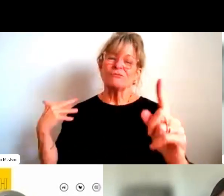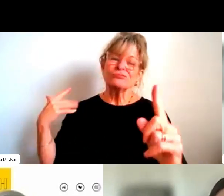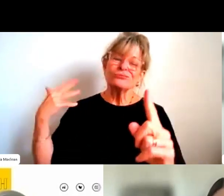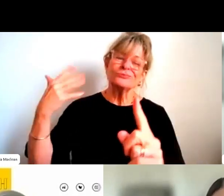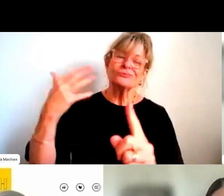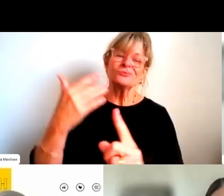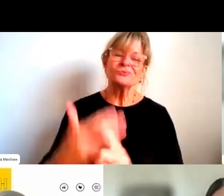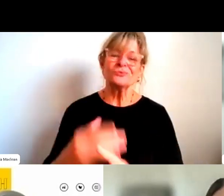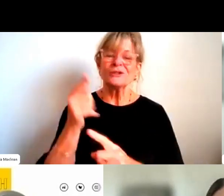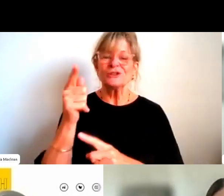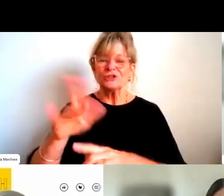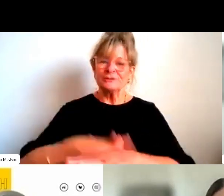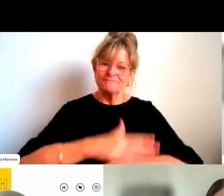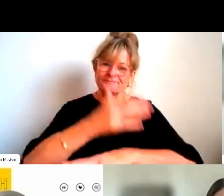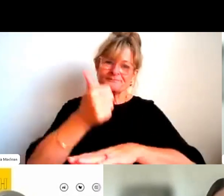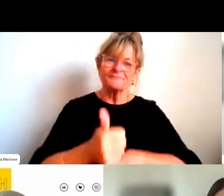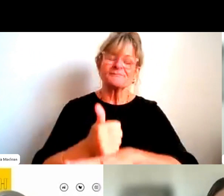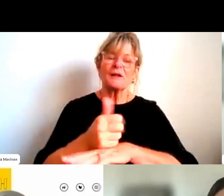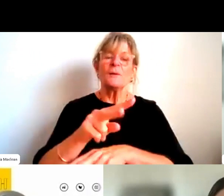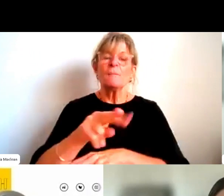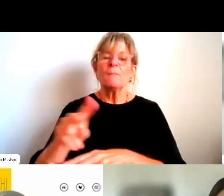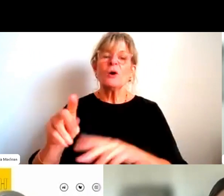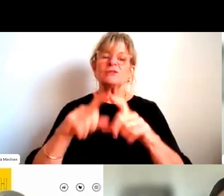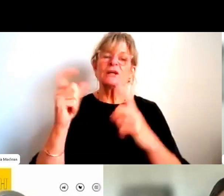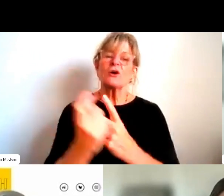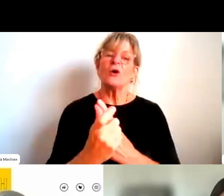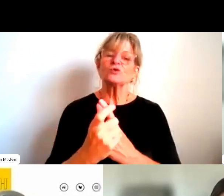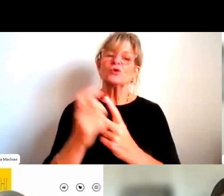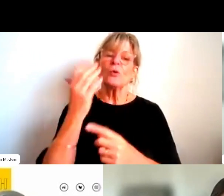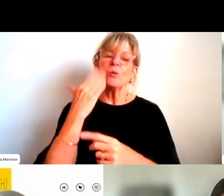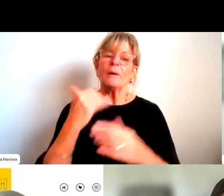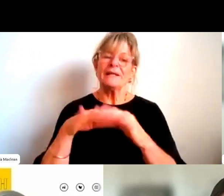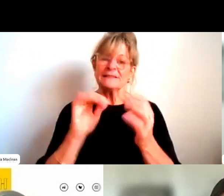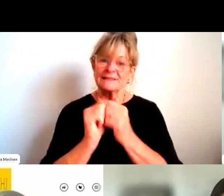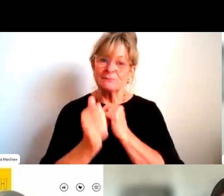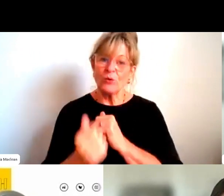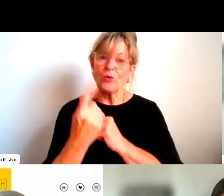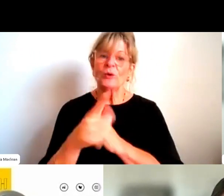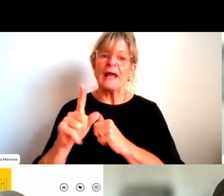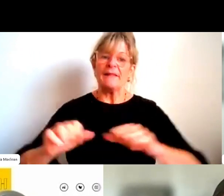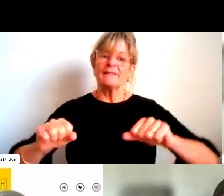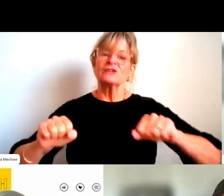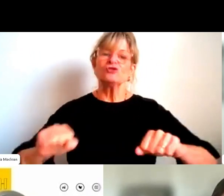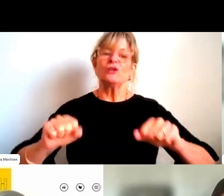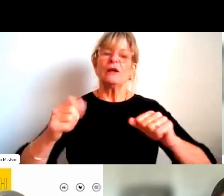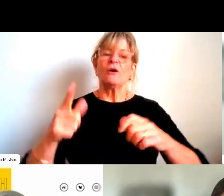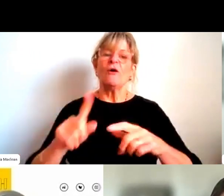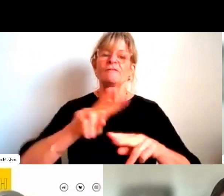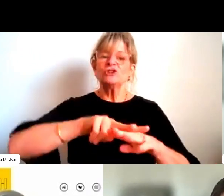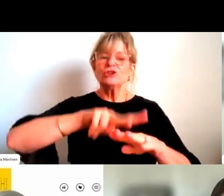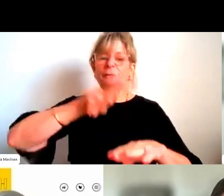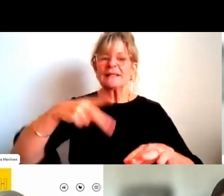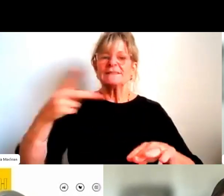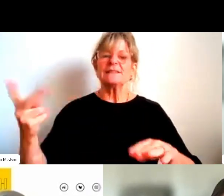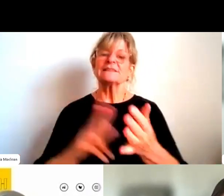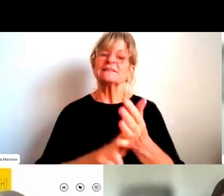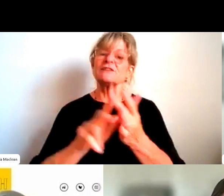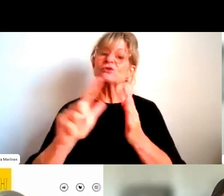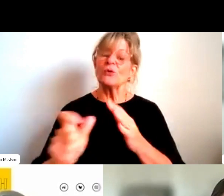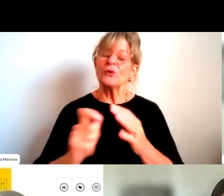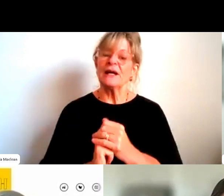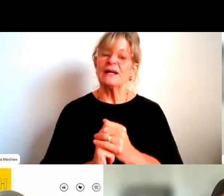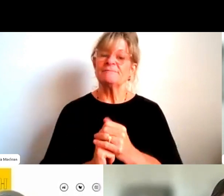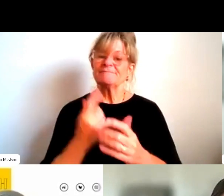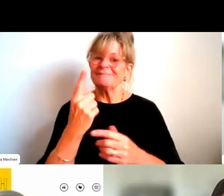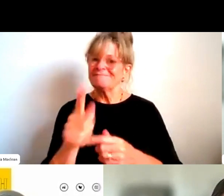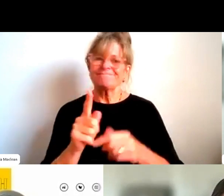the Multicultural Women in Sport. Melina is also the current chair of Gymnastics Victoria and serves on numerous sports and advisory